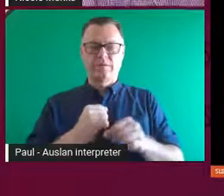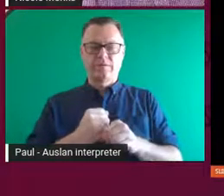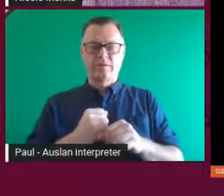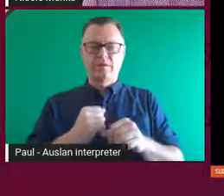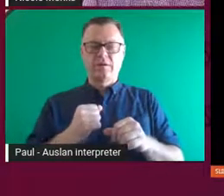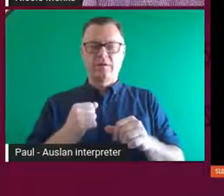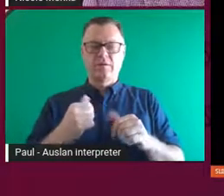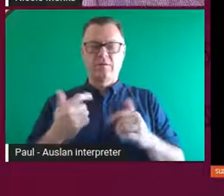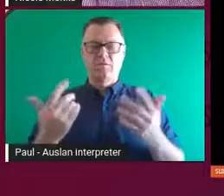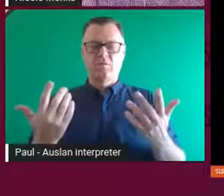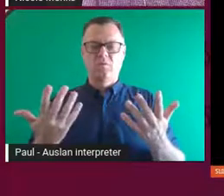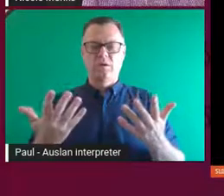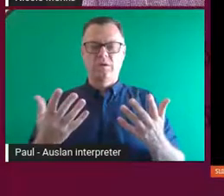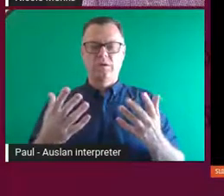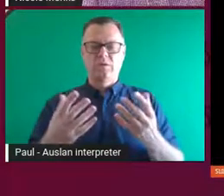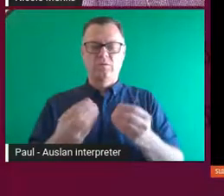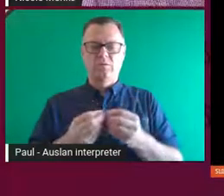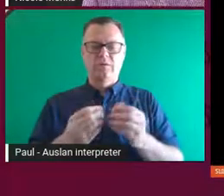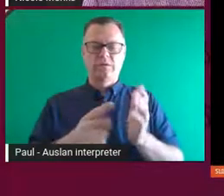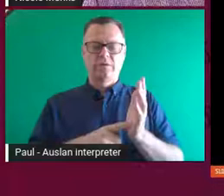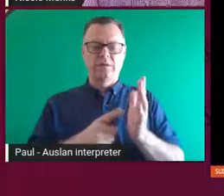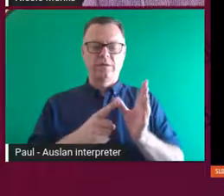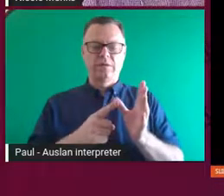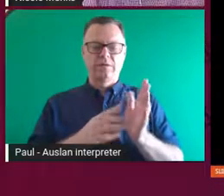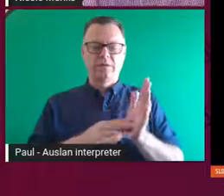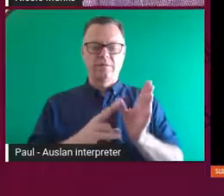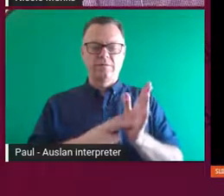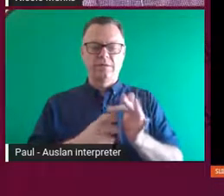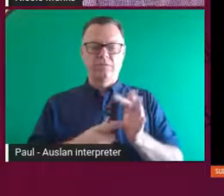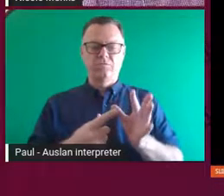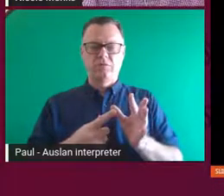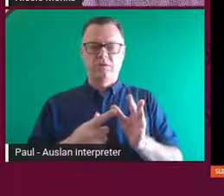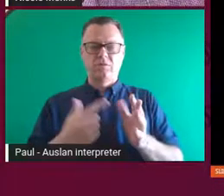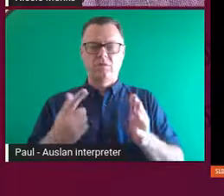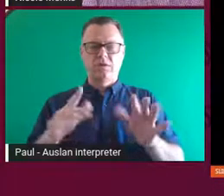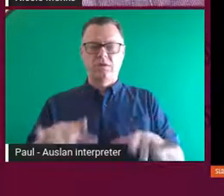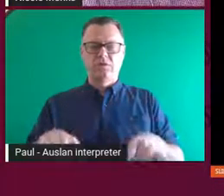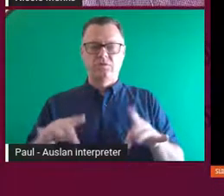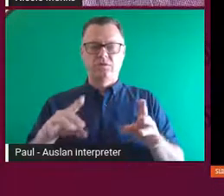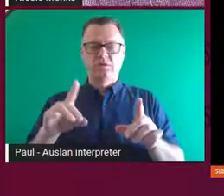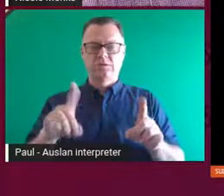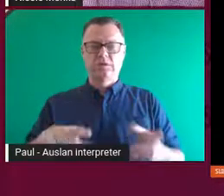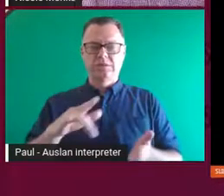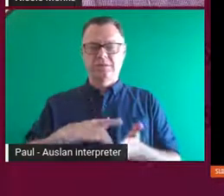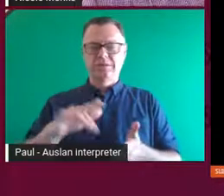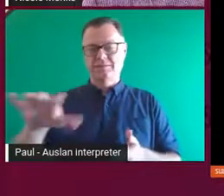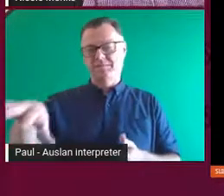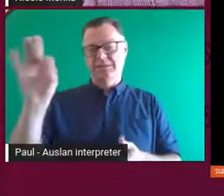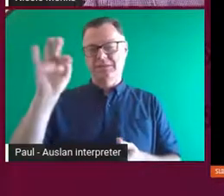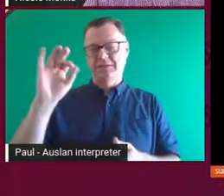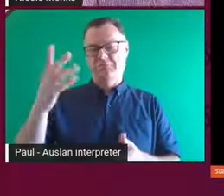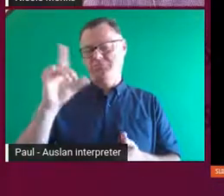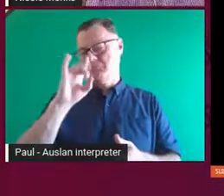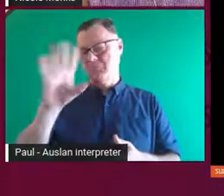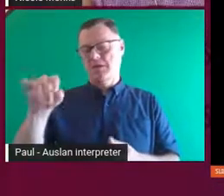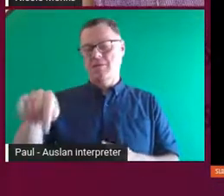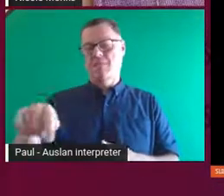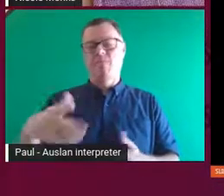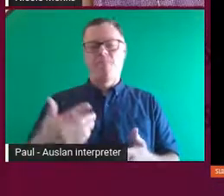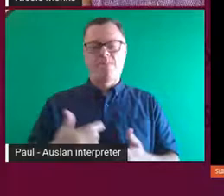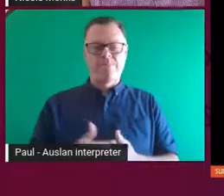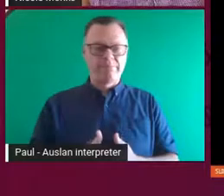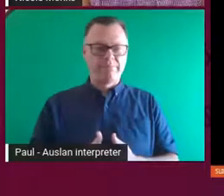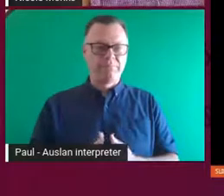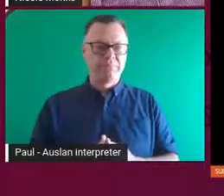which was just actually picked from right at the front of the Australian Design Centre. And then there was some